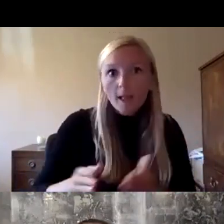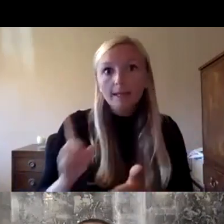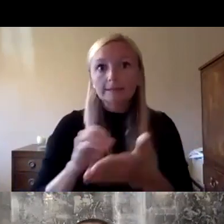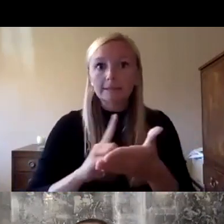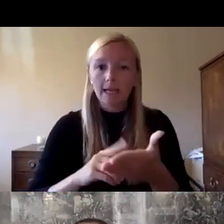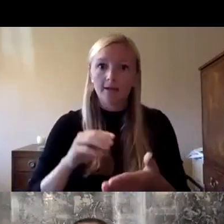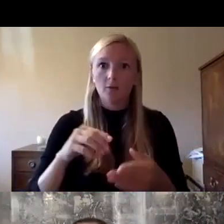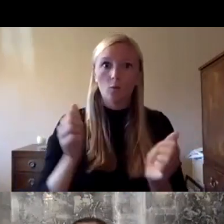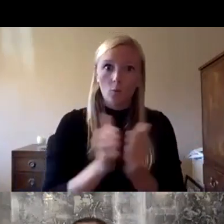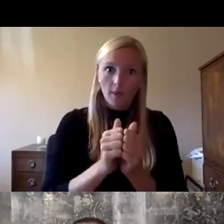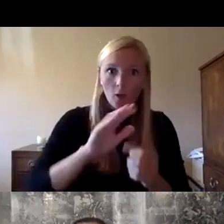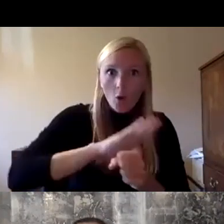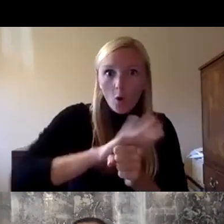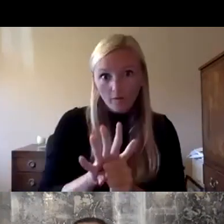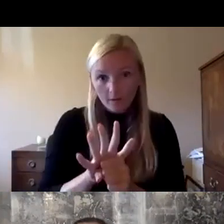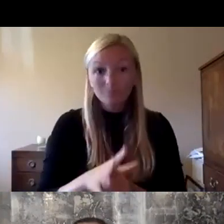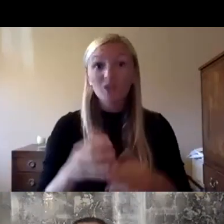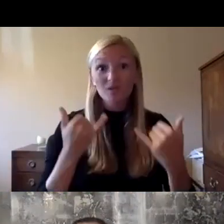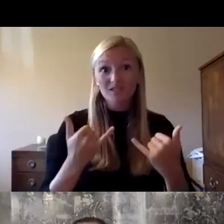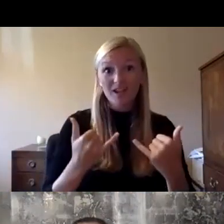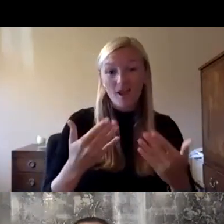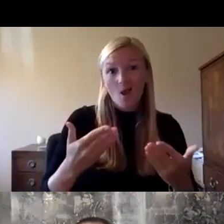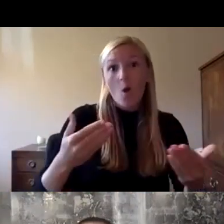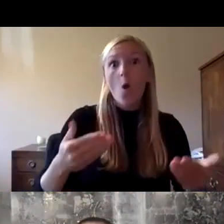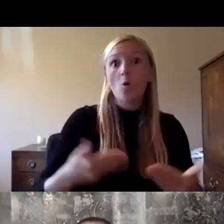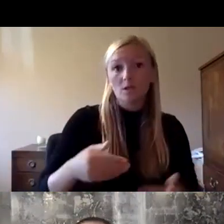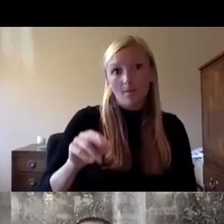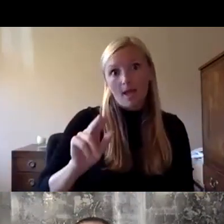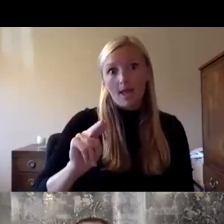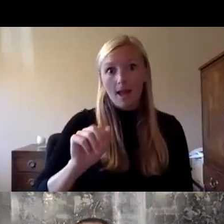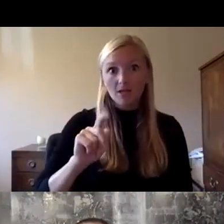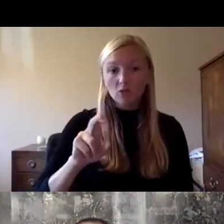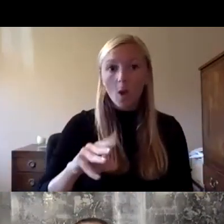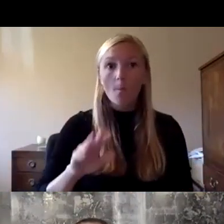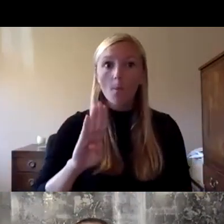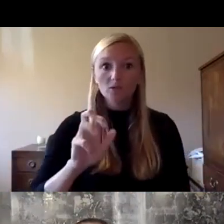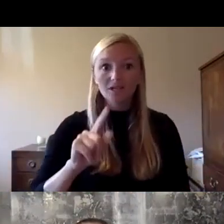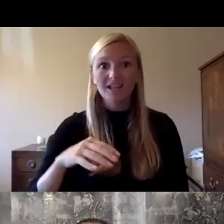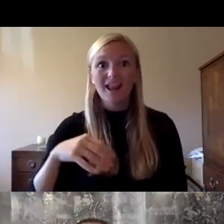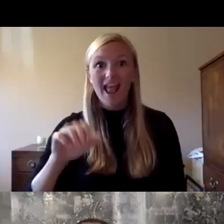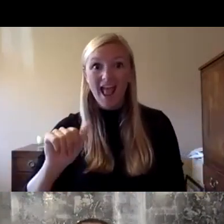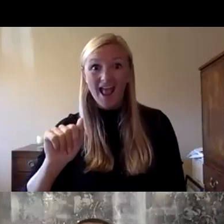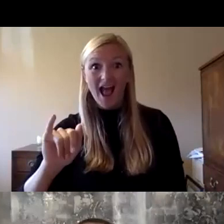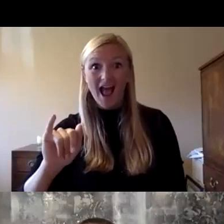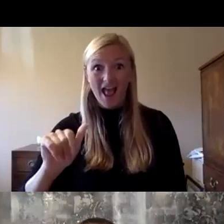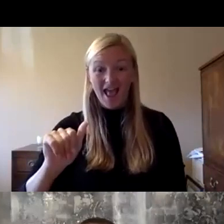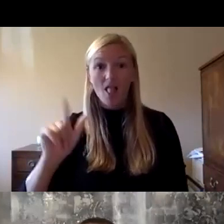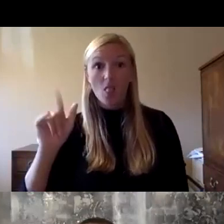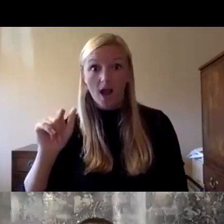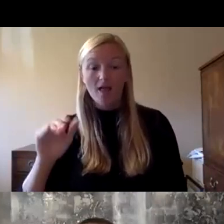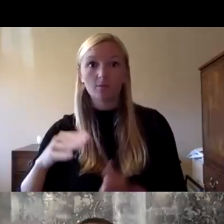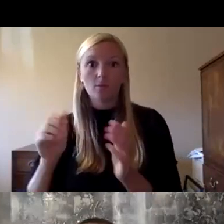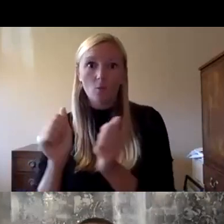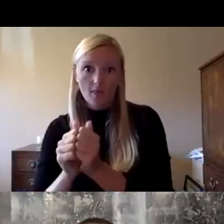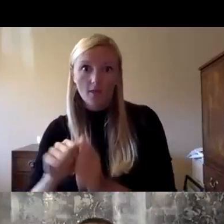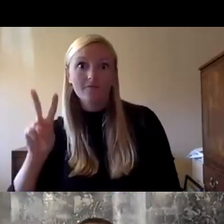-19 and today's webinar is hosted by Nassau BOCES AIA Long Island and AIA Northern Virginia it's titled